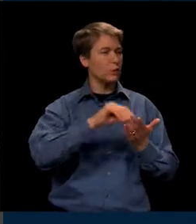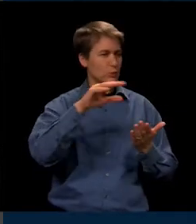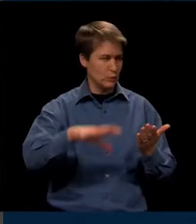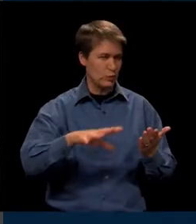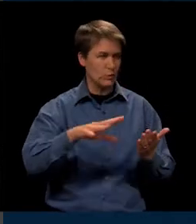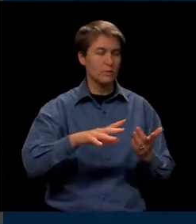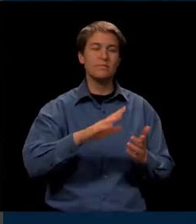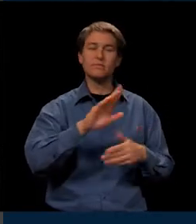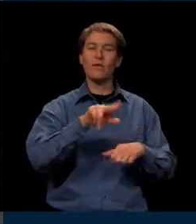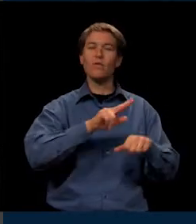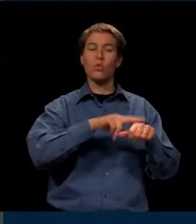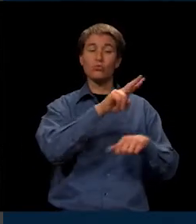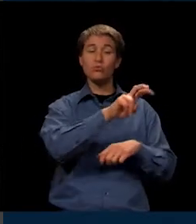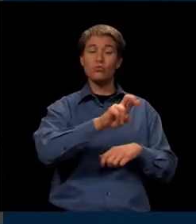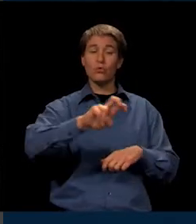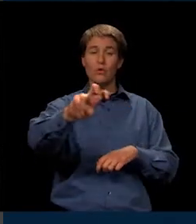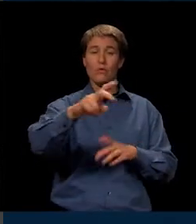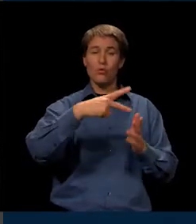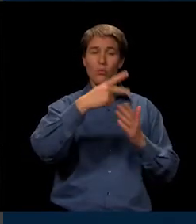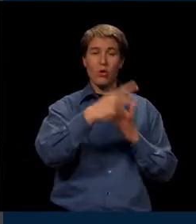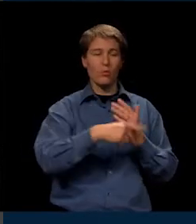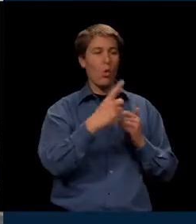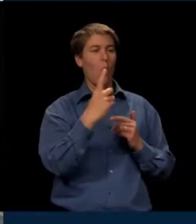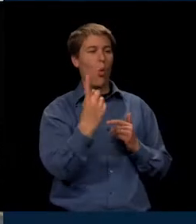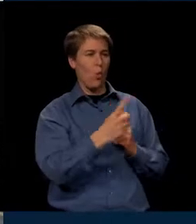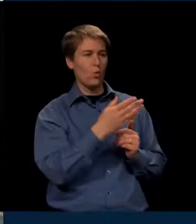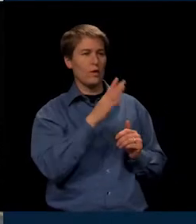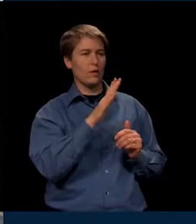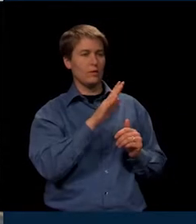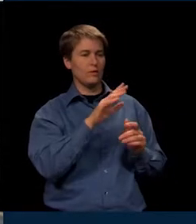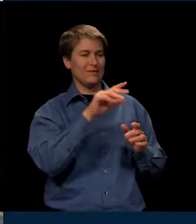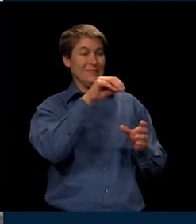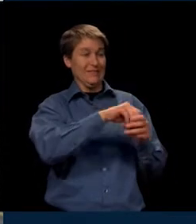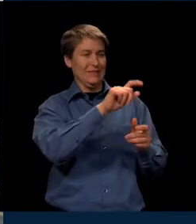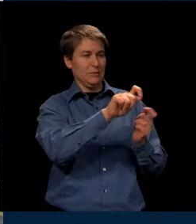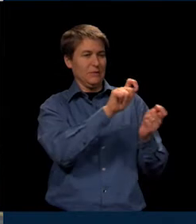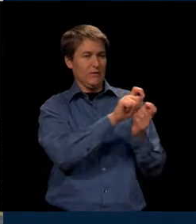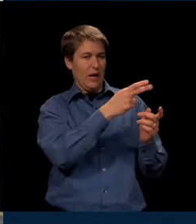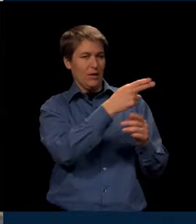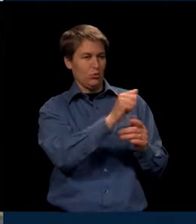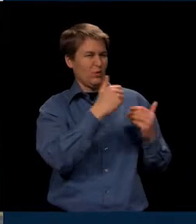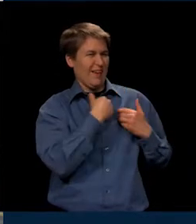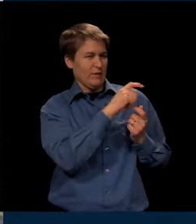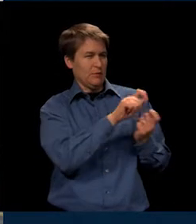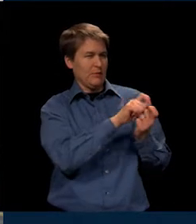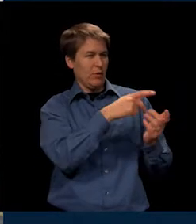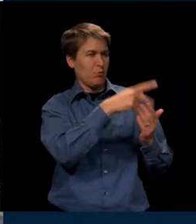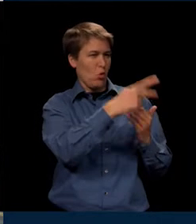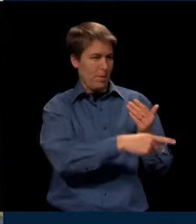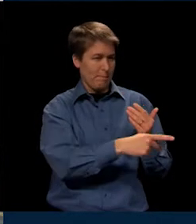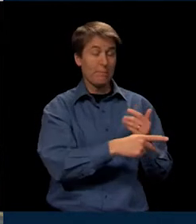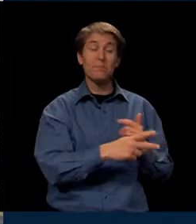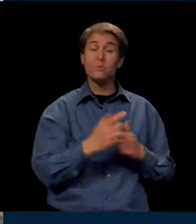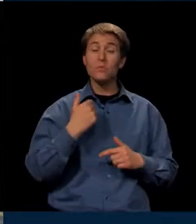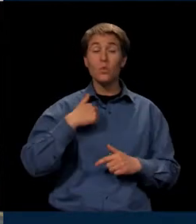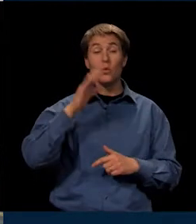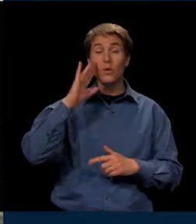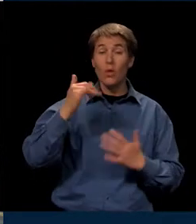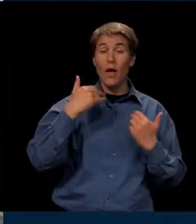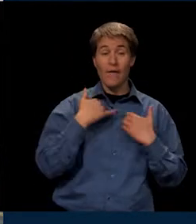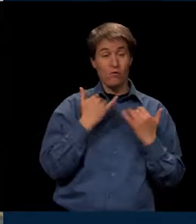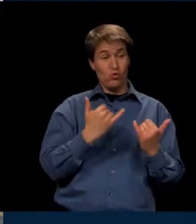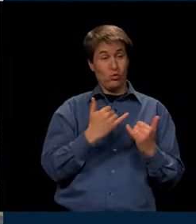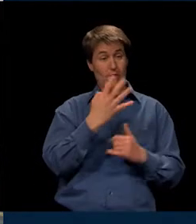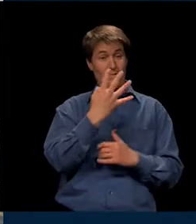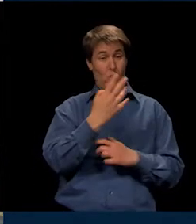these are transfer programs and they are only at select high schools. But we also know that while we have currently four high schools, we're